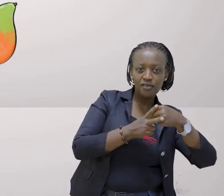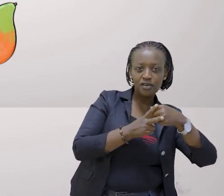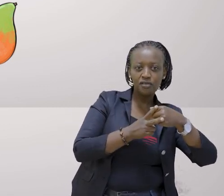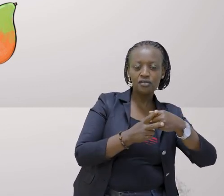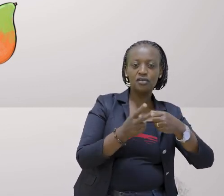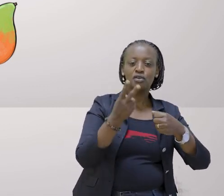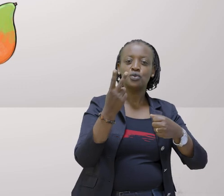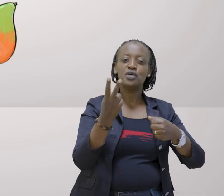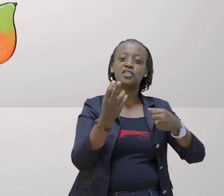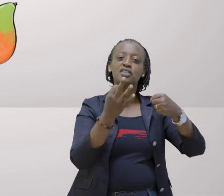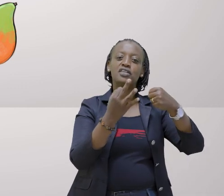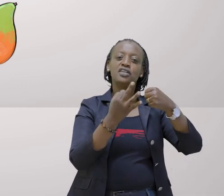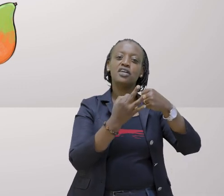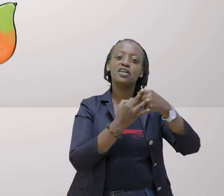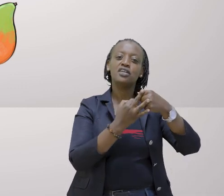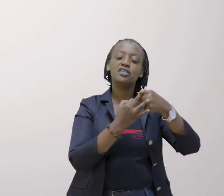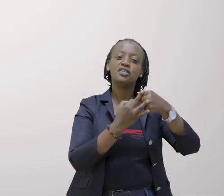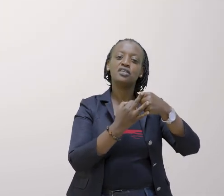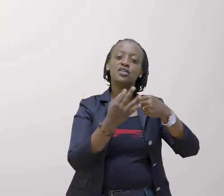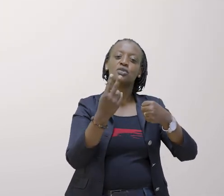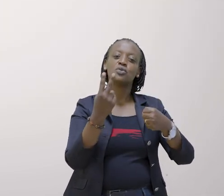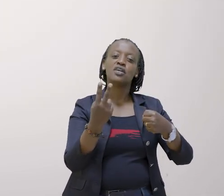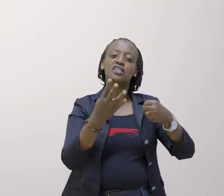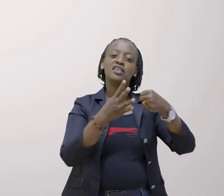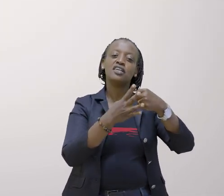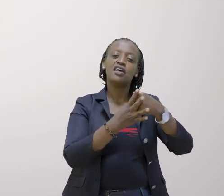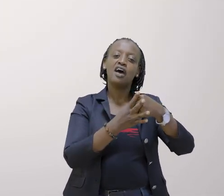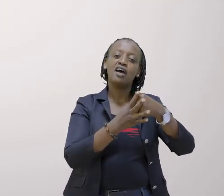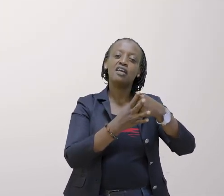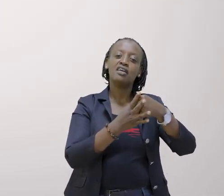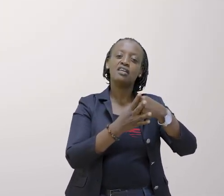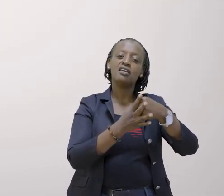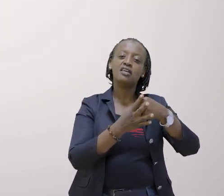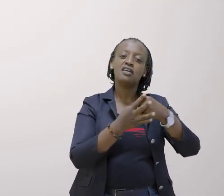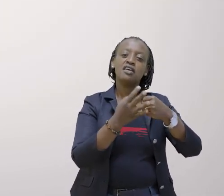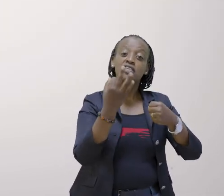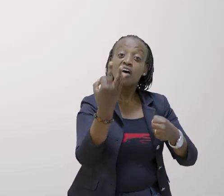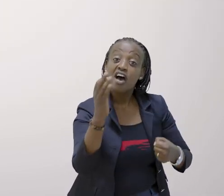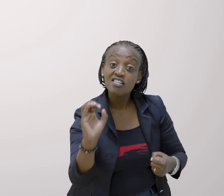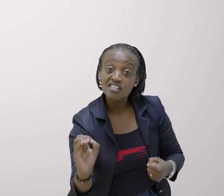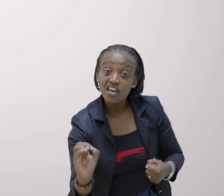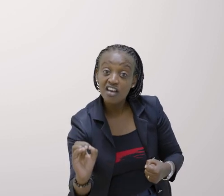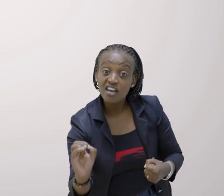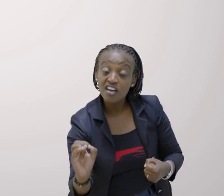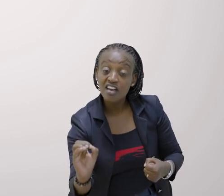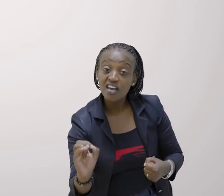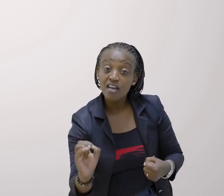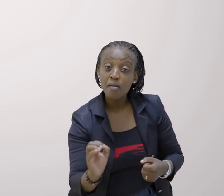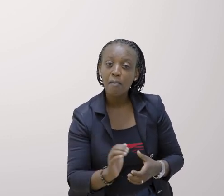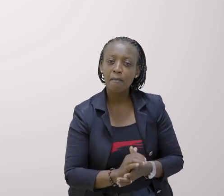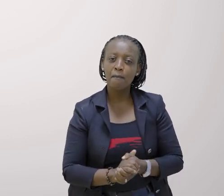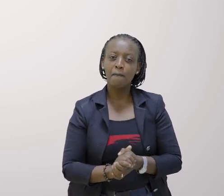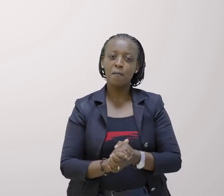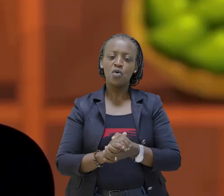27, 28, 29, 30